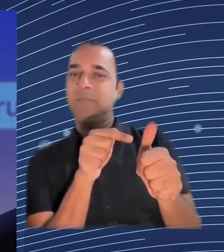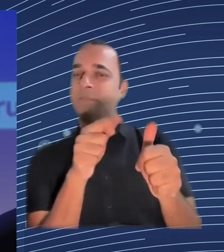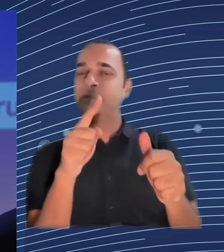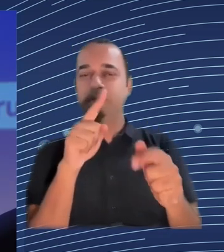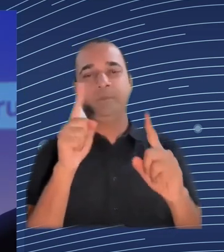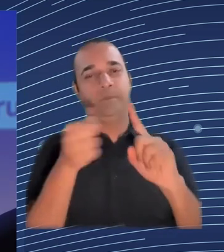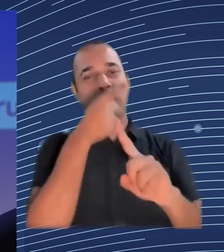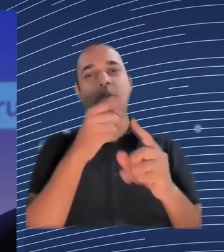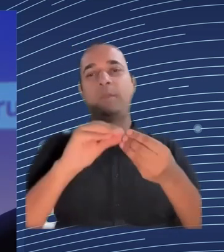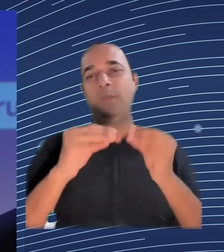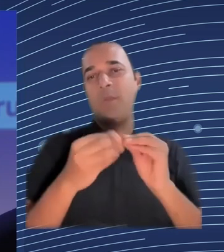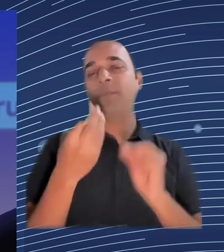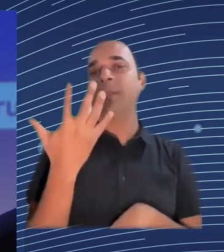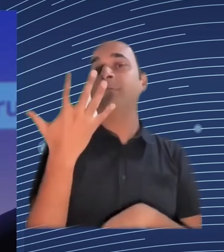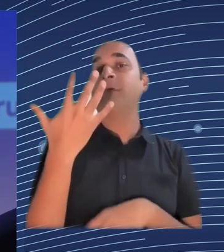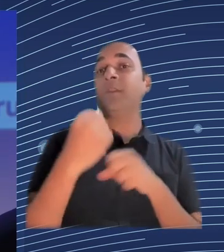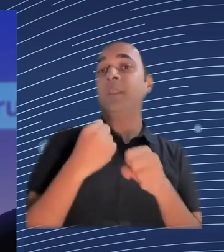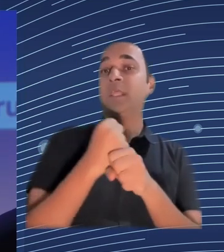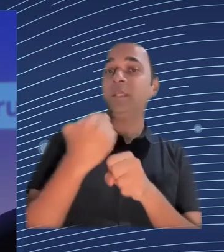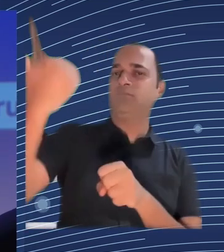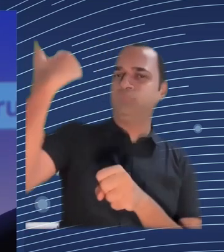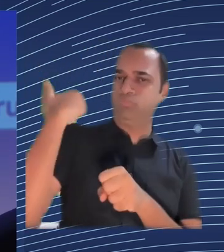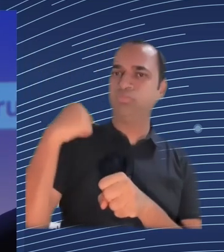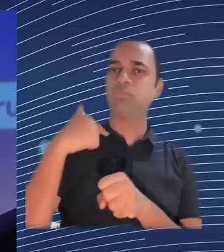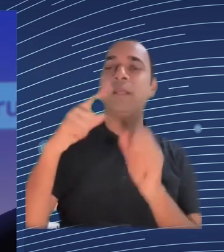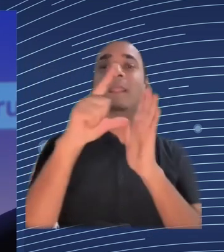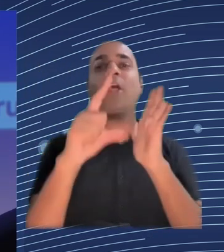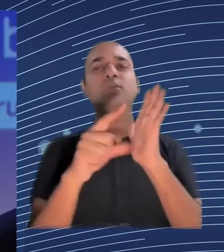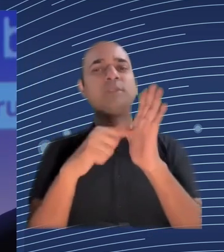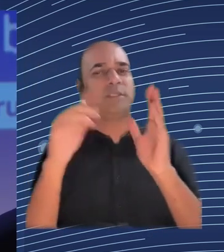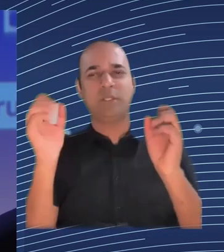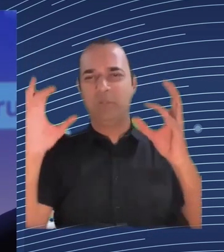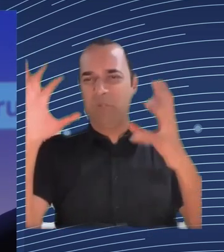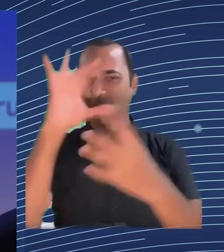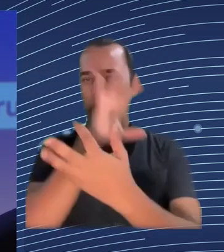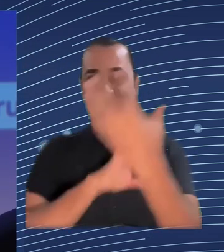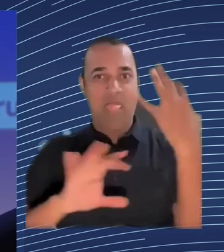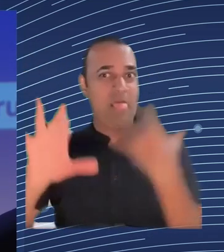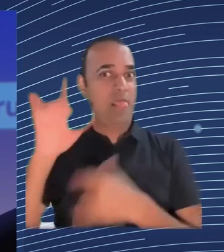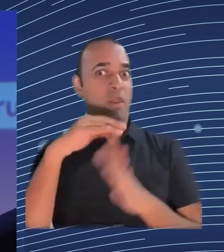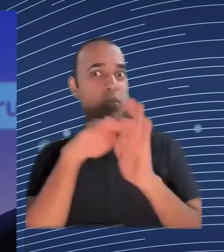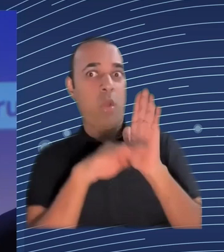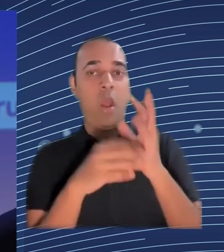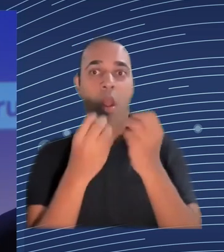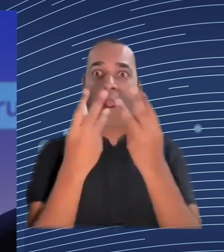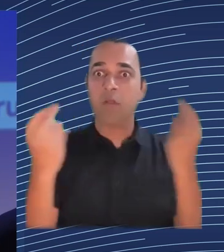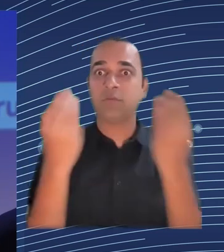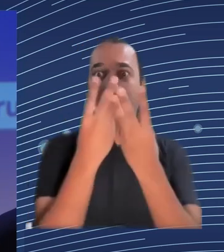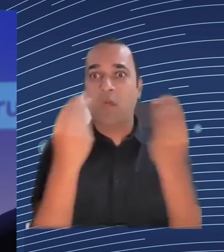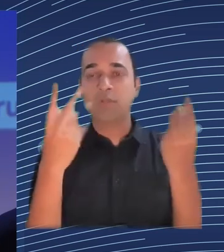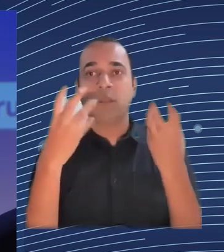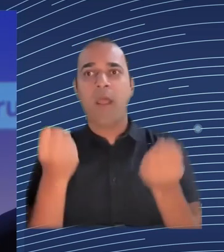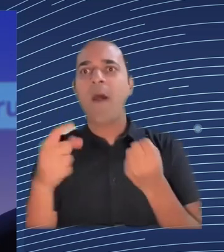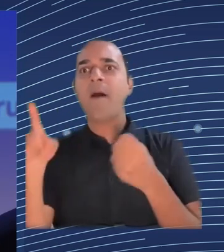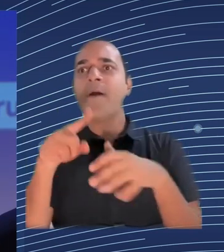okay but what necessary means probably this is a very very vague that makes very difficult for